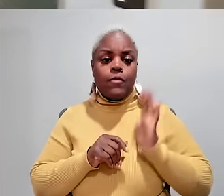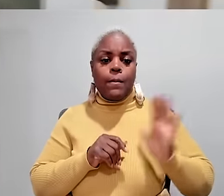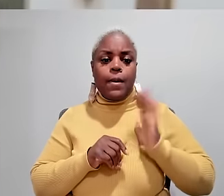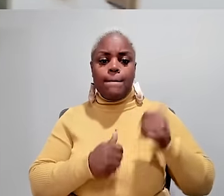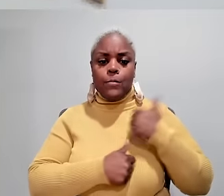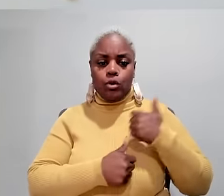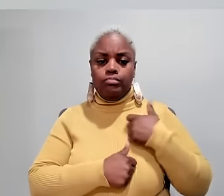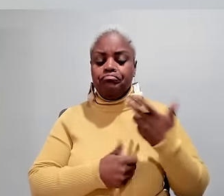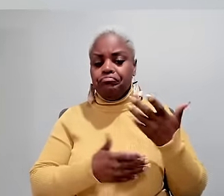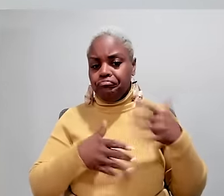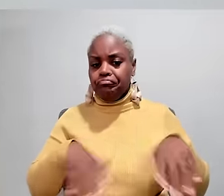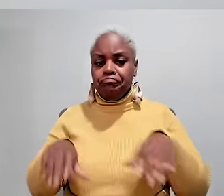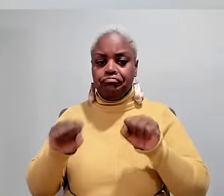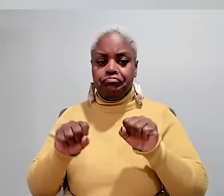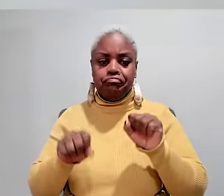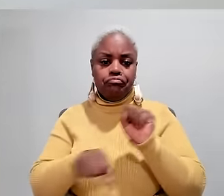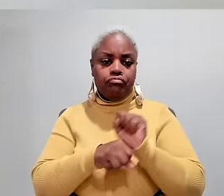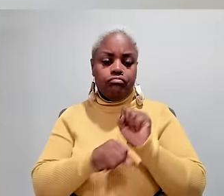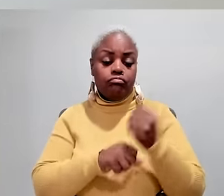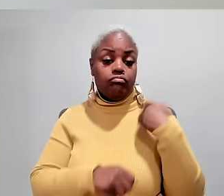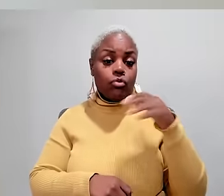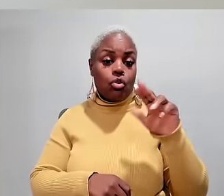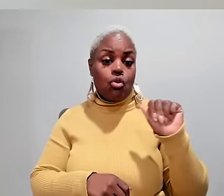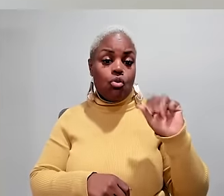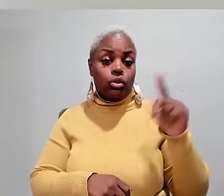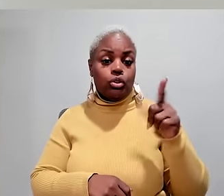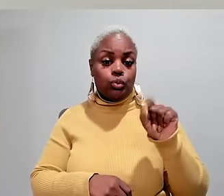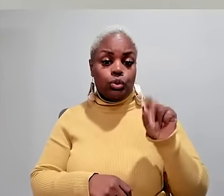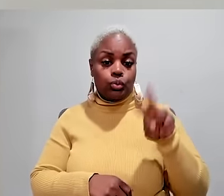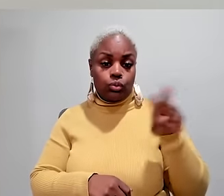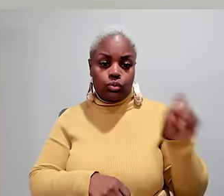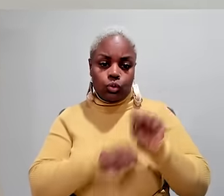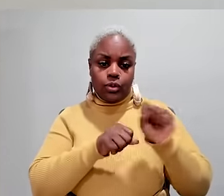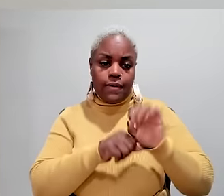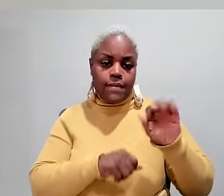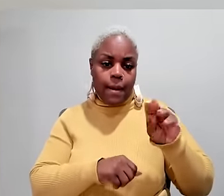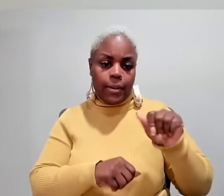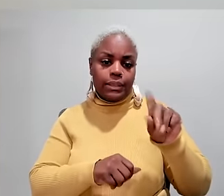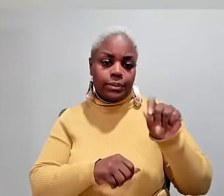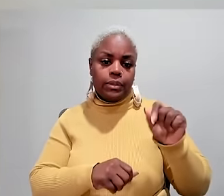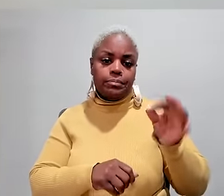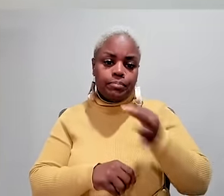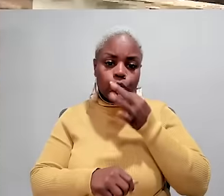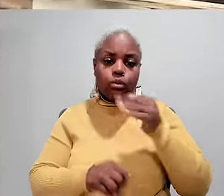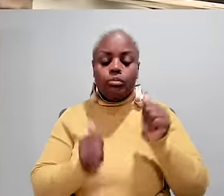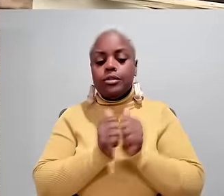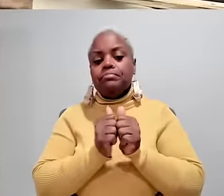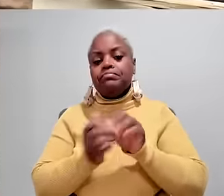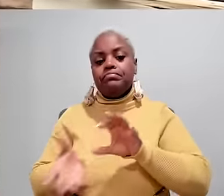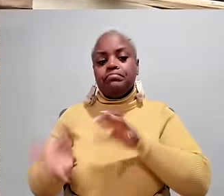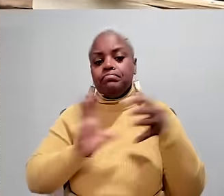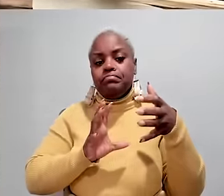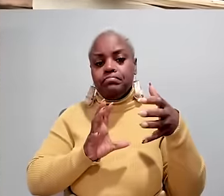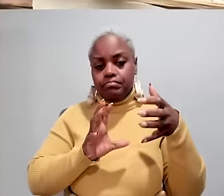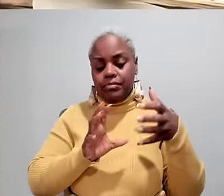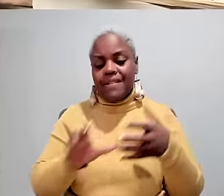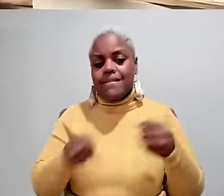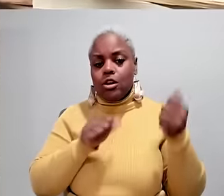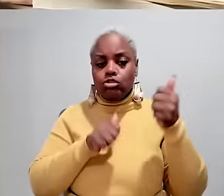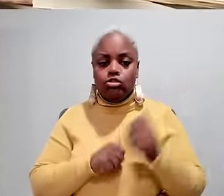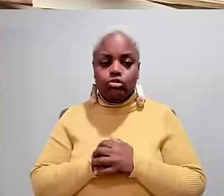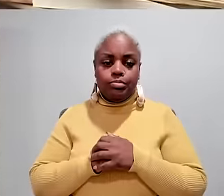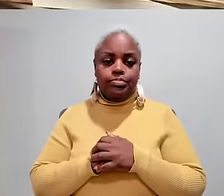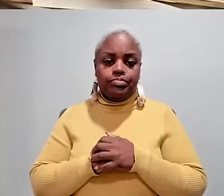Sherman Gillums, Jr., a former Marine, took over that job in August 2022. He's worked to get